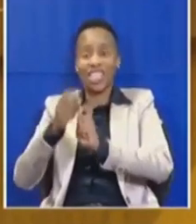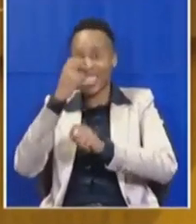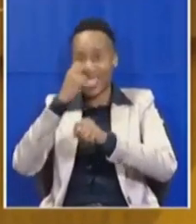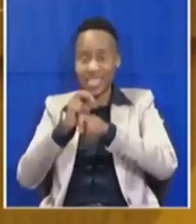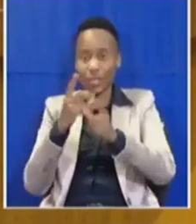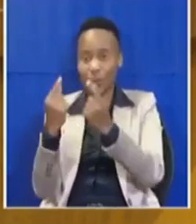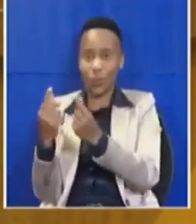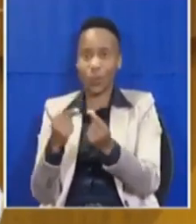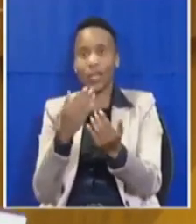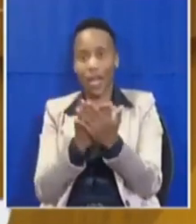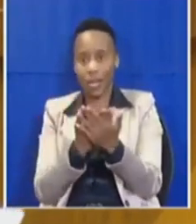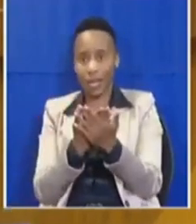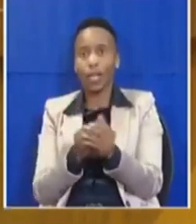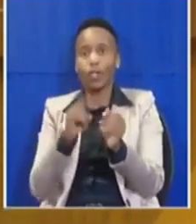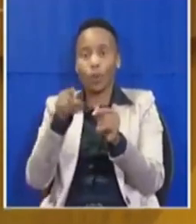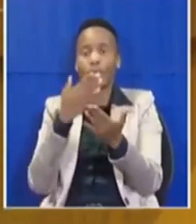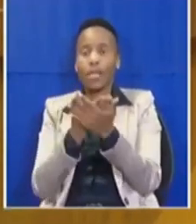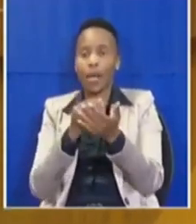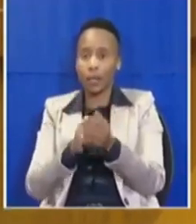to undo the damage of the past decade. changes away.